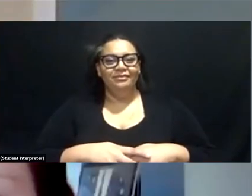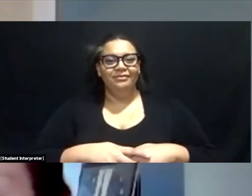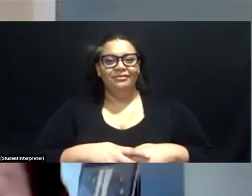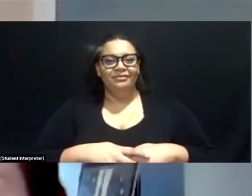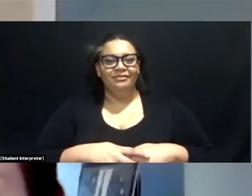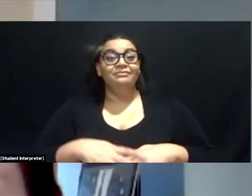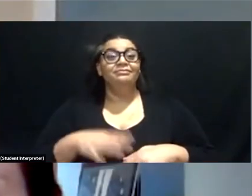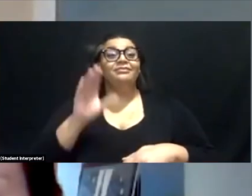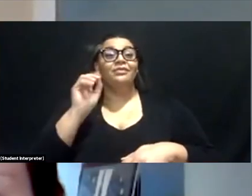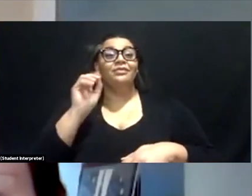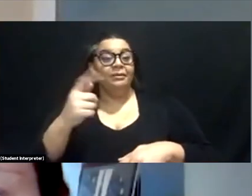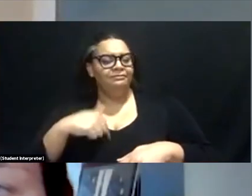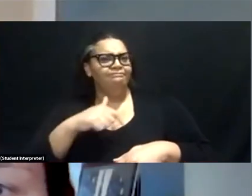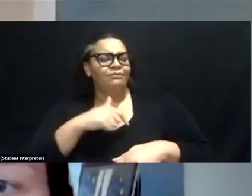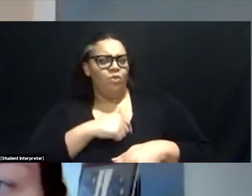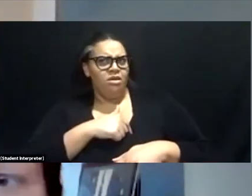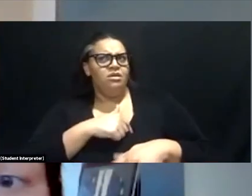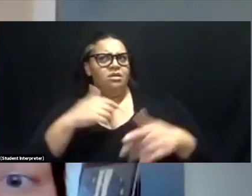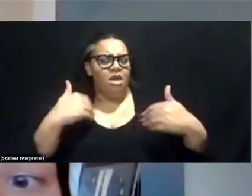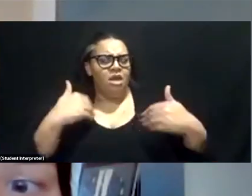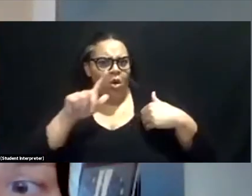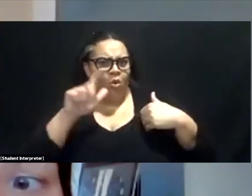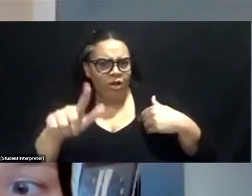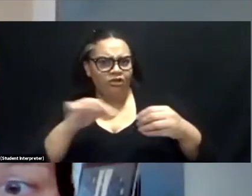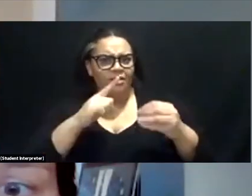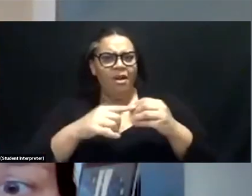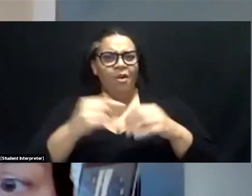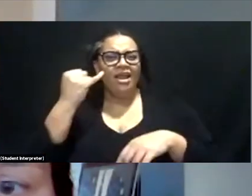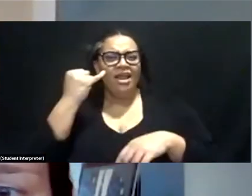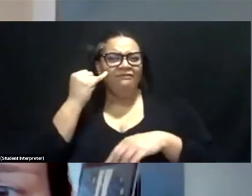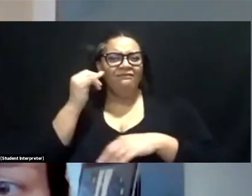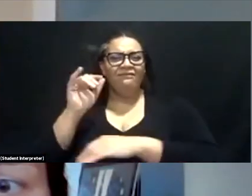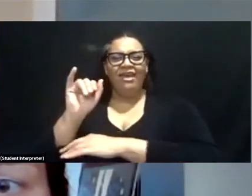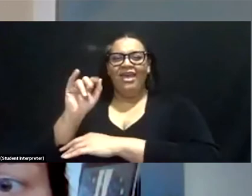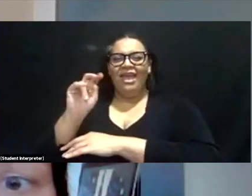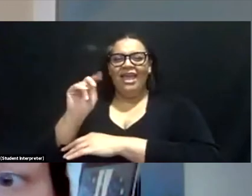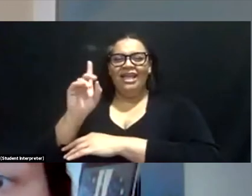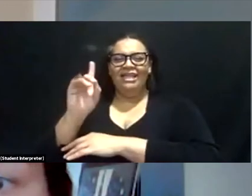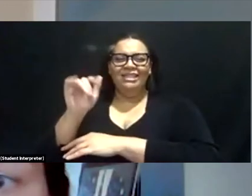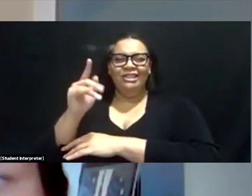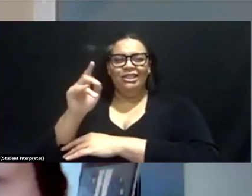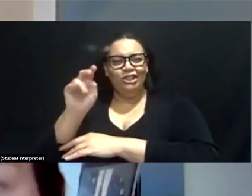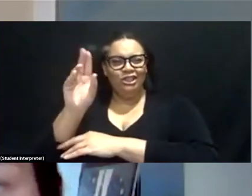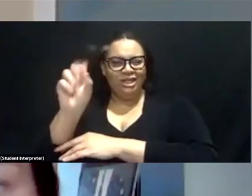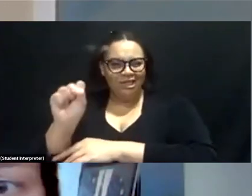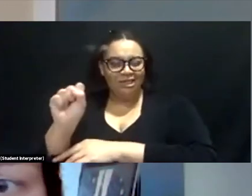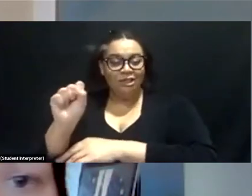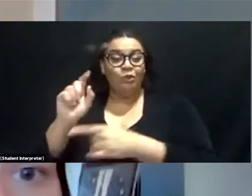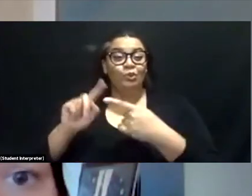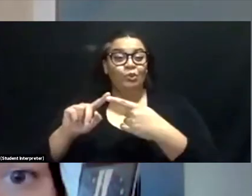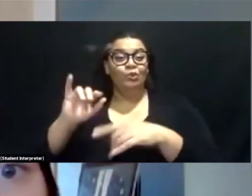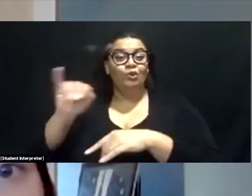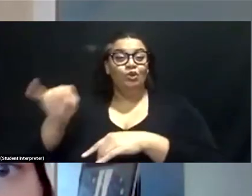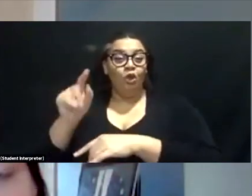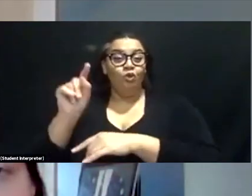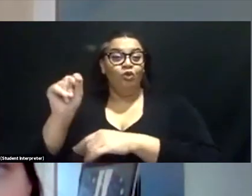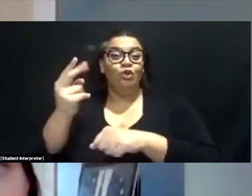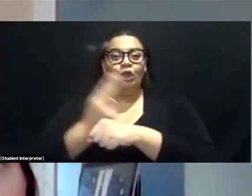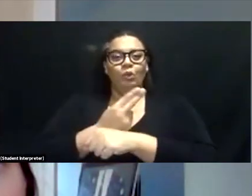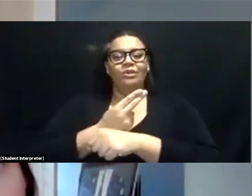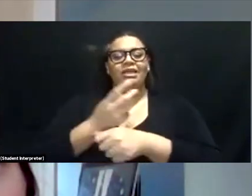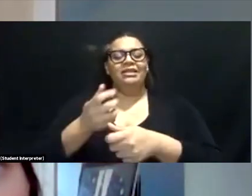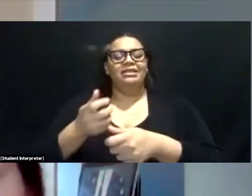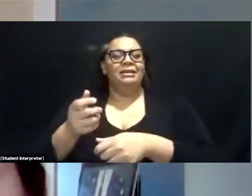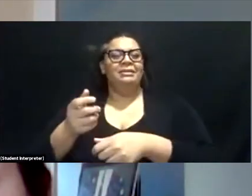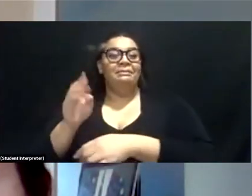Okay. then we did have a question on if there were indigenous uses for the Joshua tree, like using a basket tree for